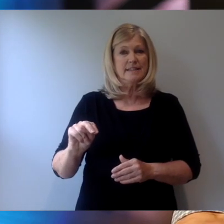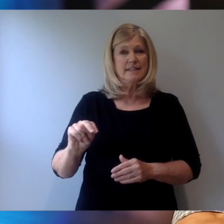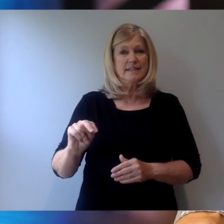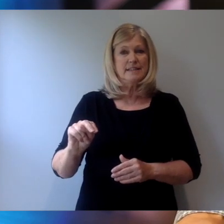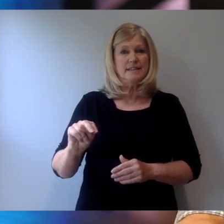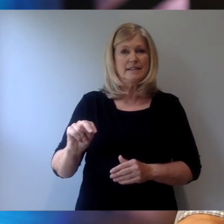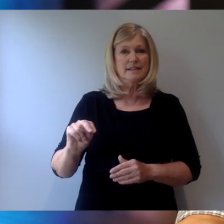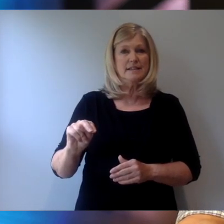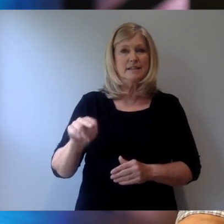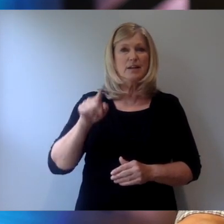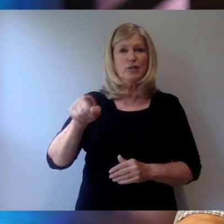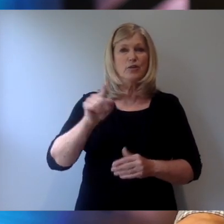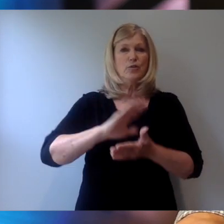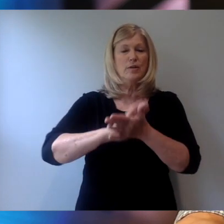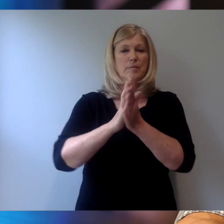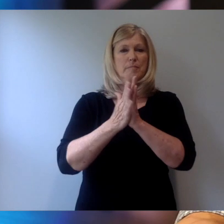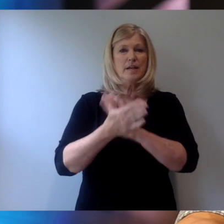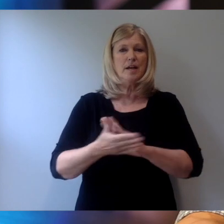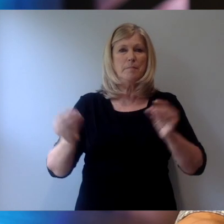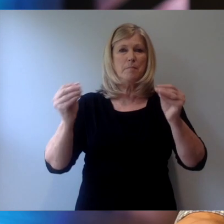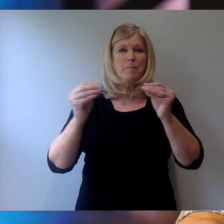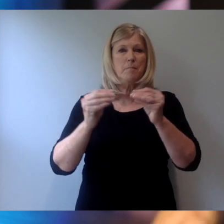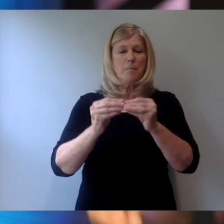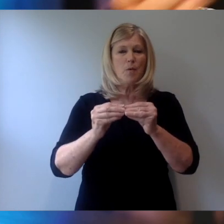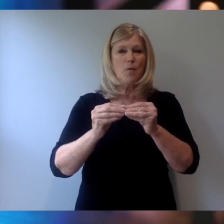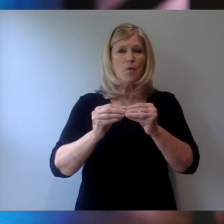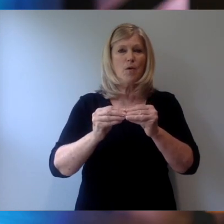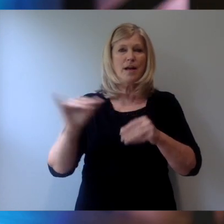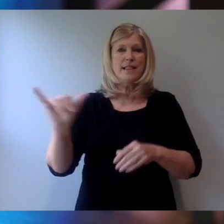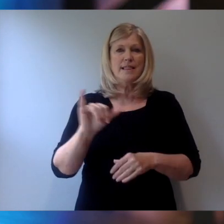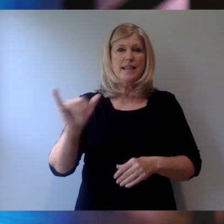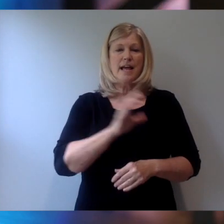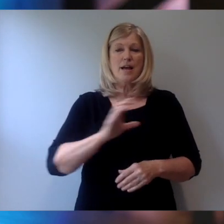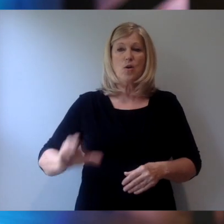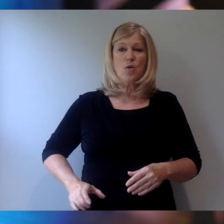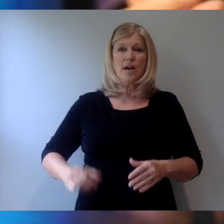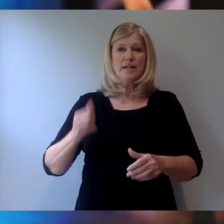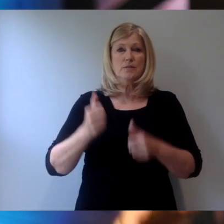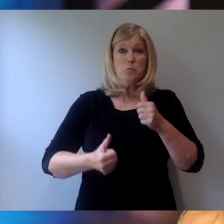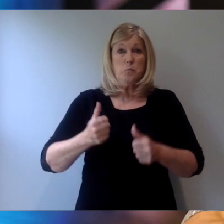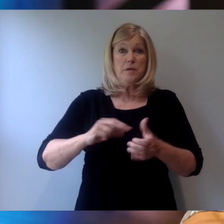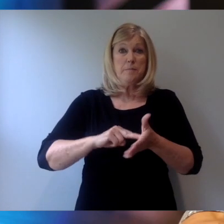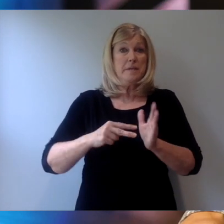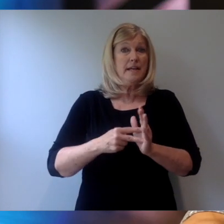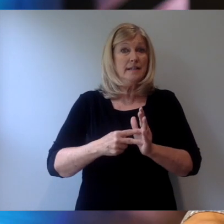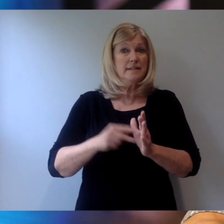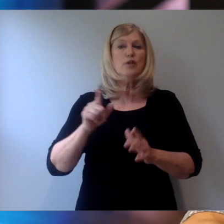you become more like Christ. Which means, again, you grow.